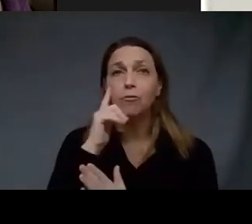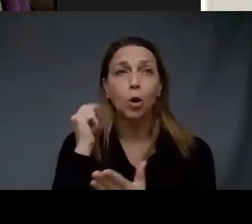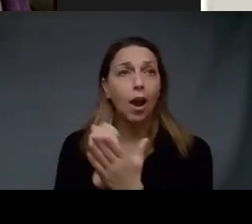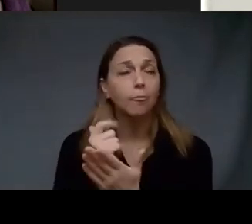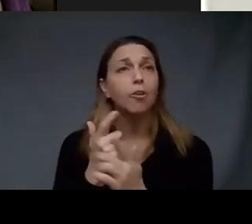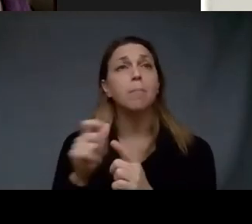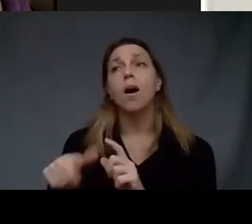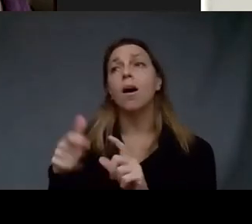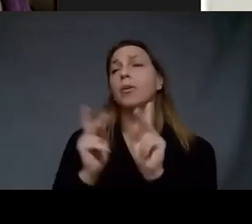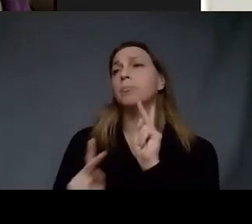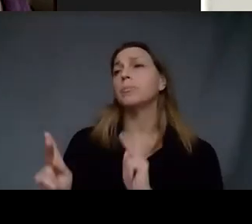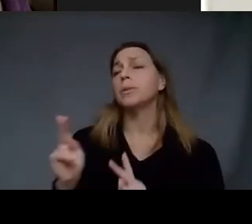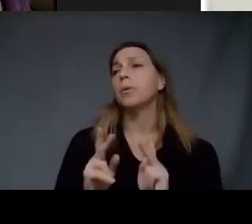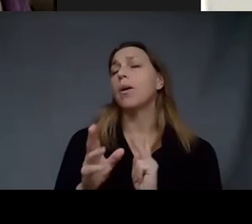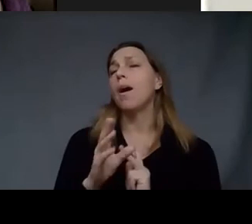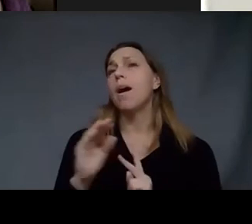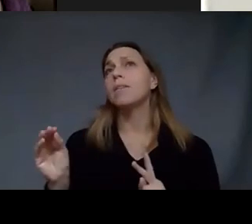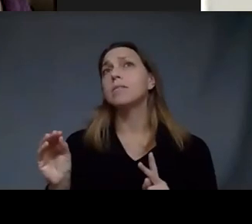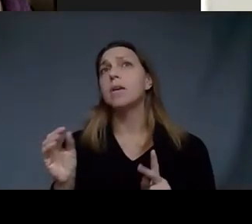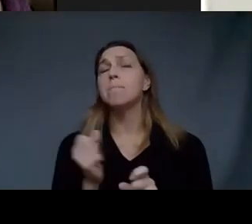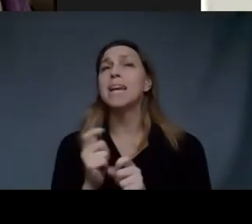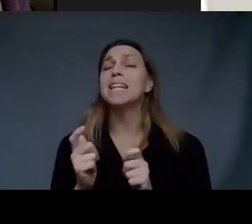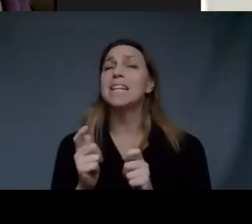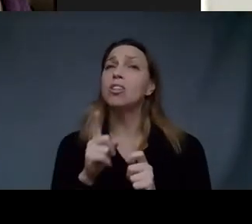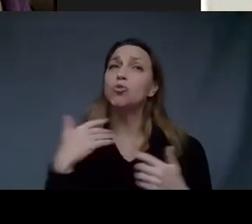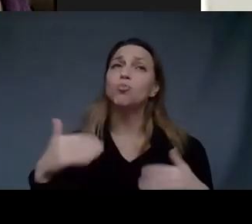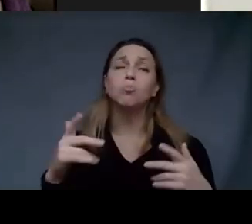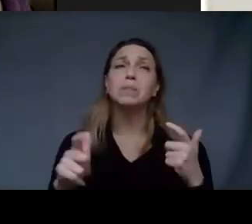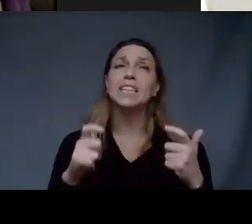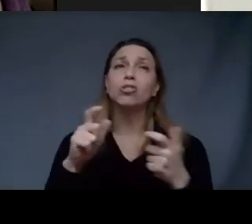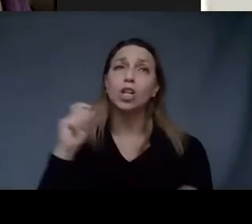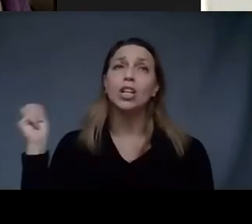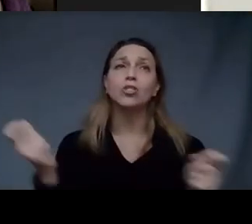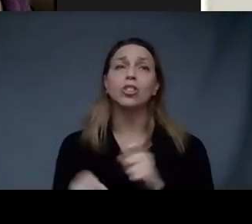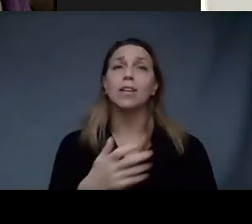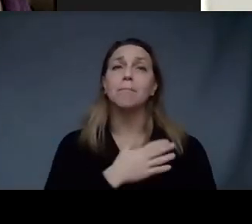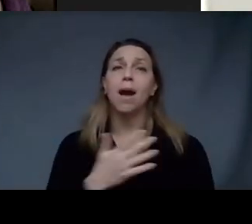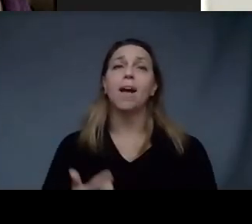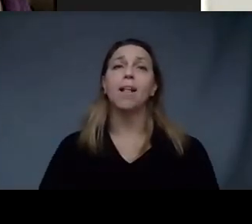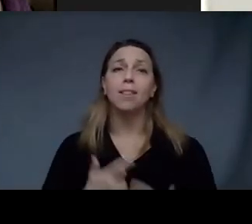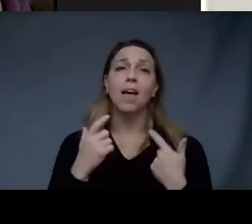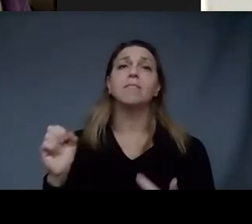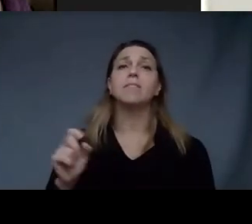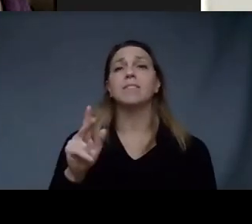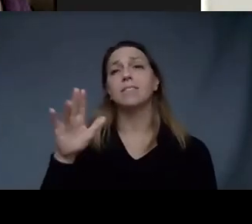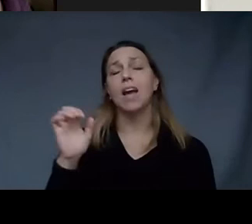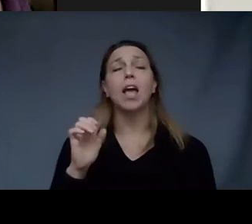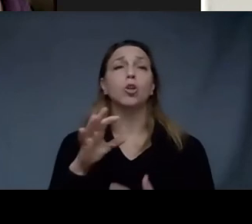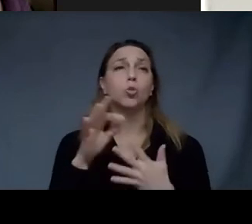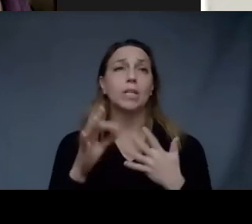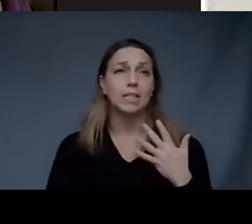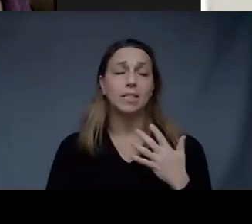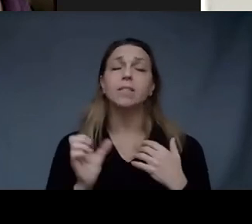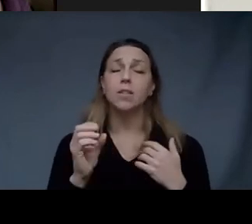and making big big big changes in my lifestyle choices so